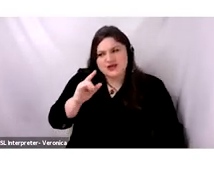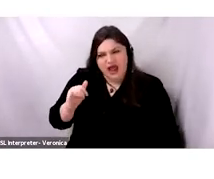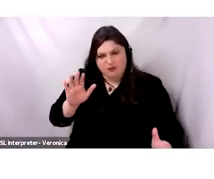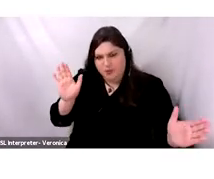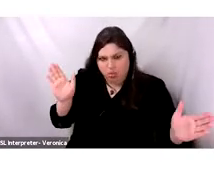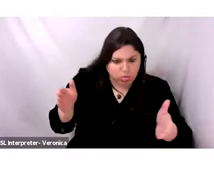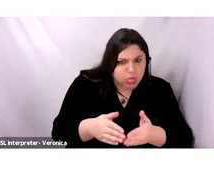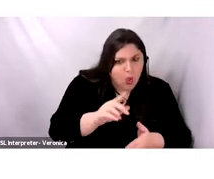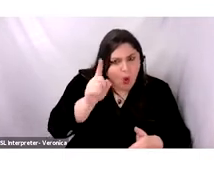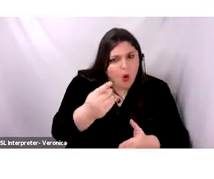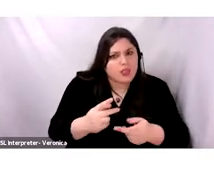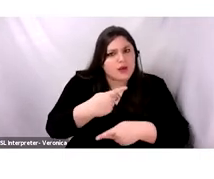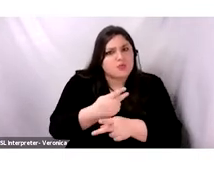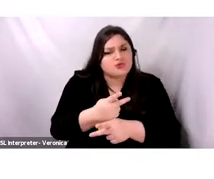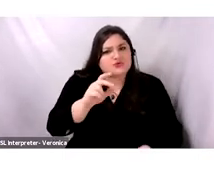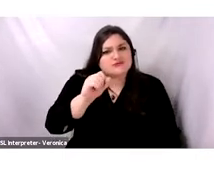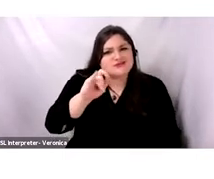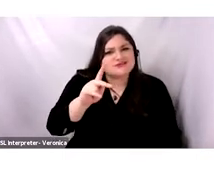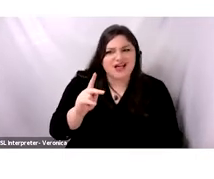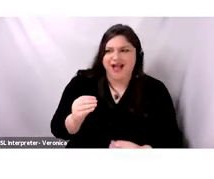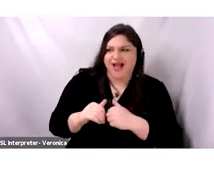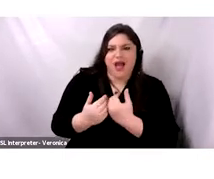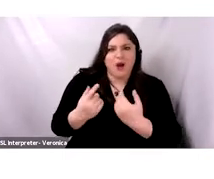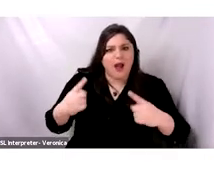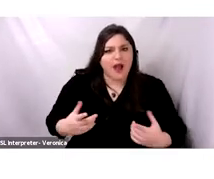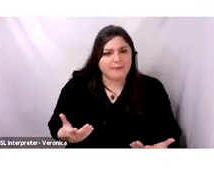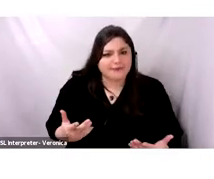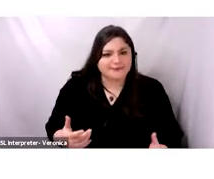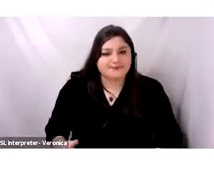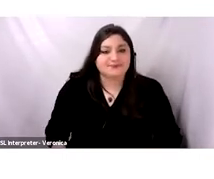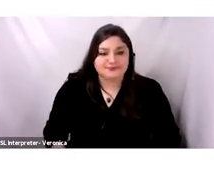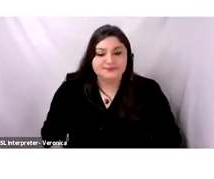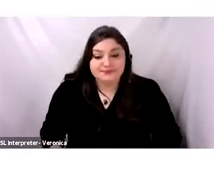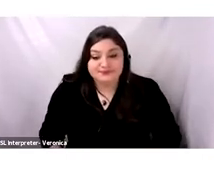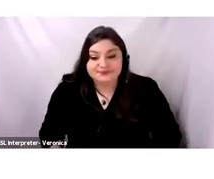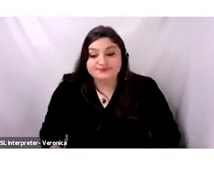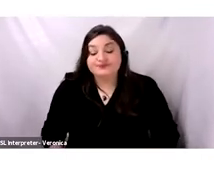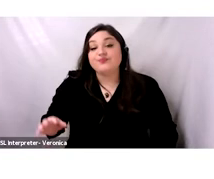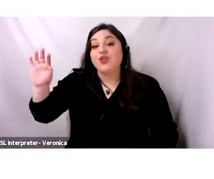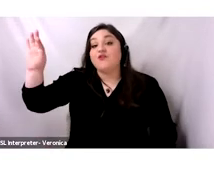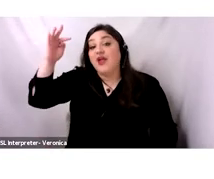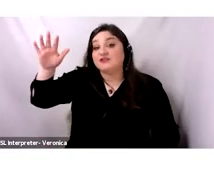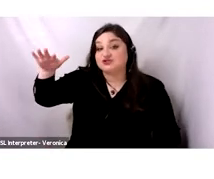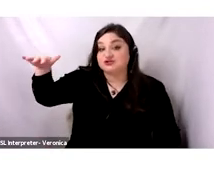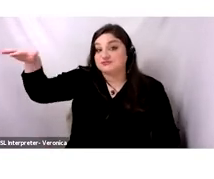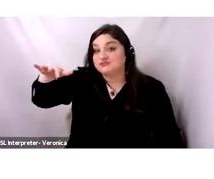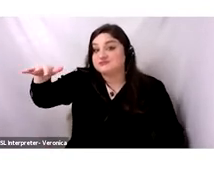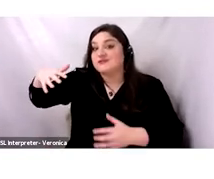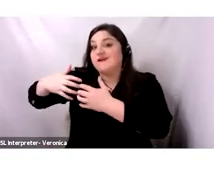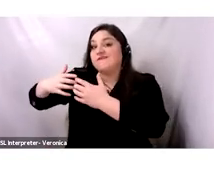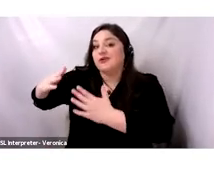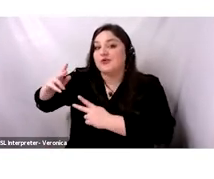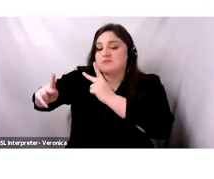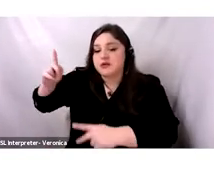industrialists were interested in silk, kind of picked up on the demographical growth in Mount